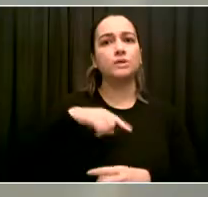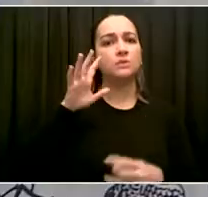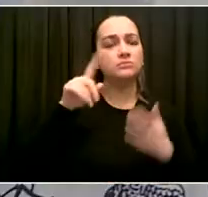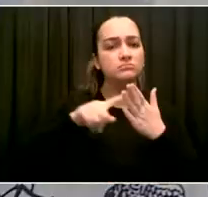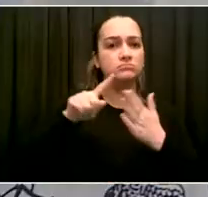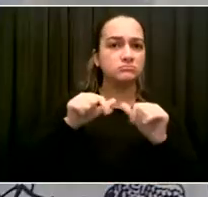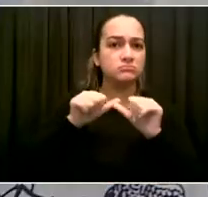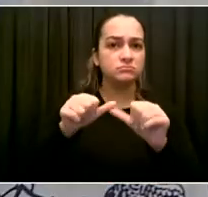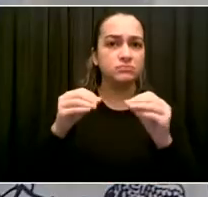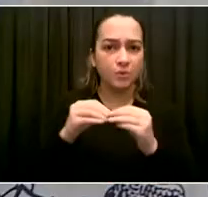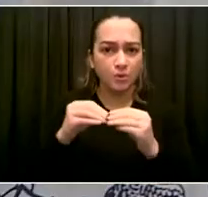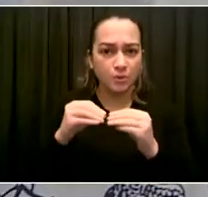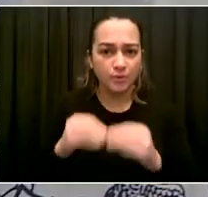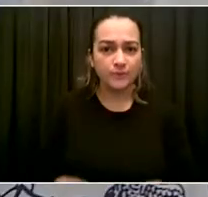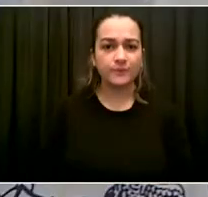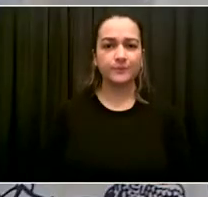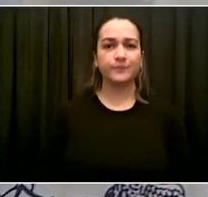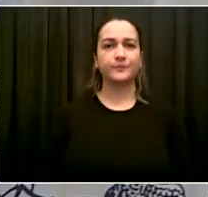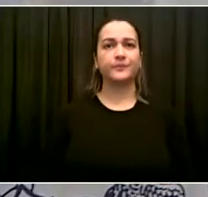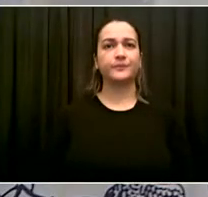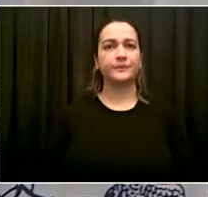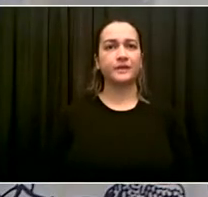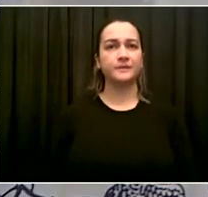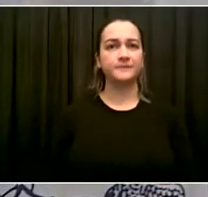Thank you very much, Doctor. Go ahead, Andrew.